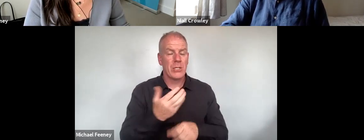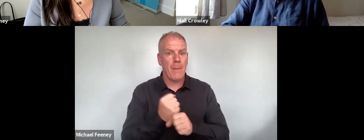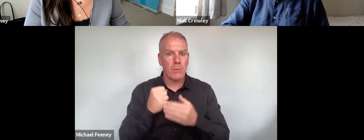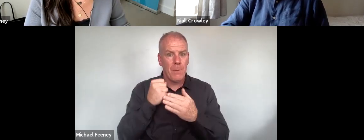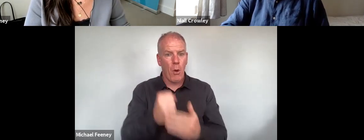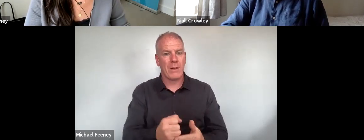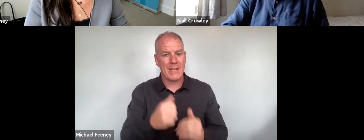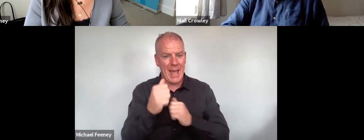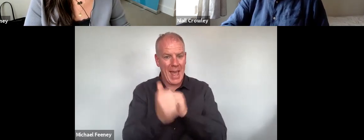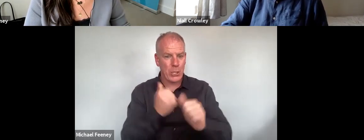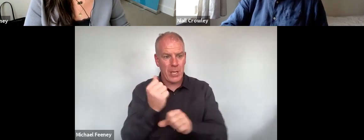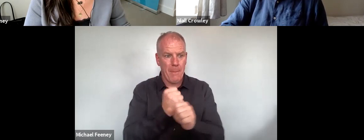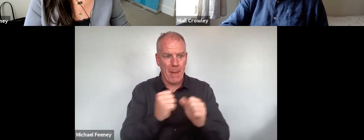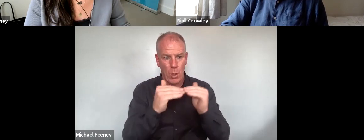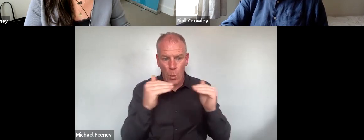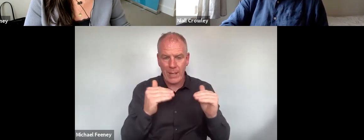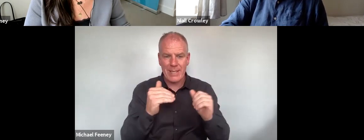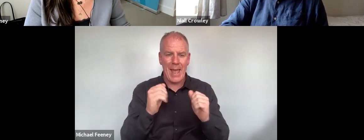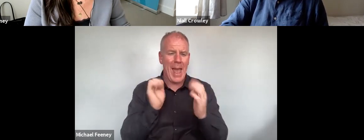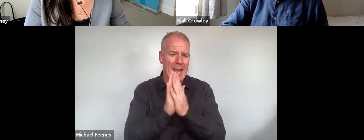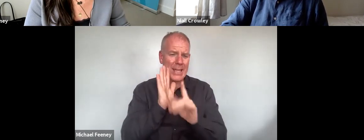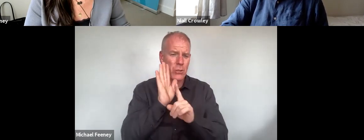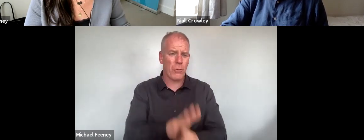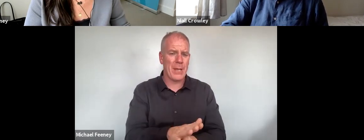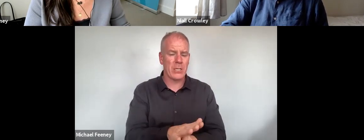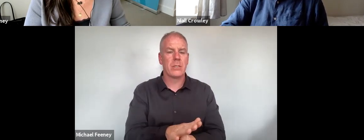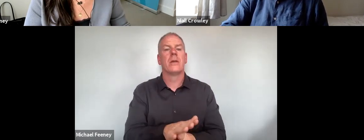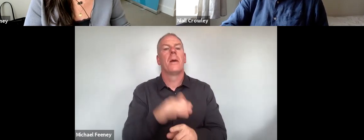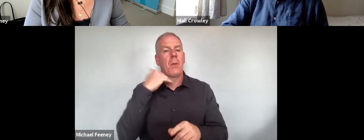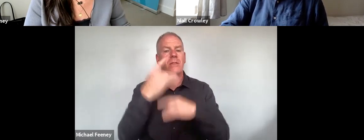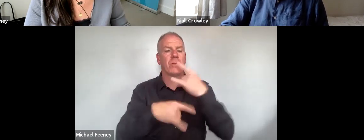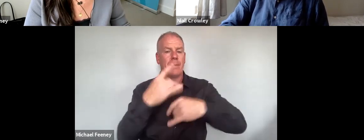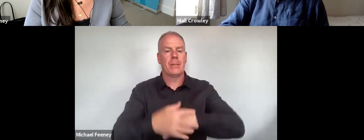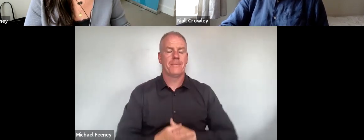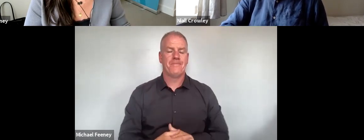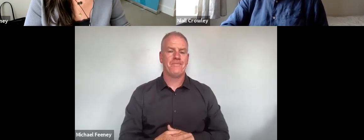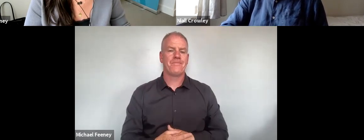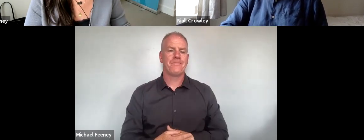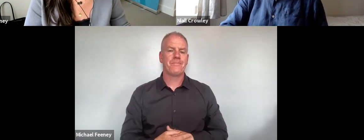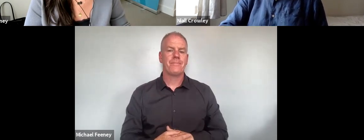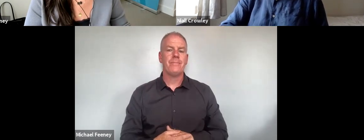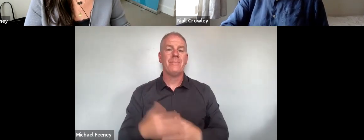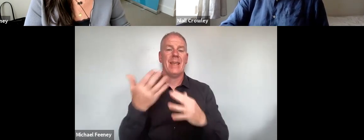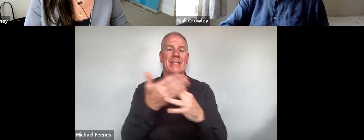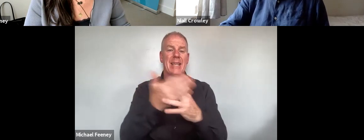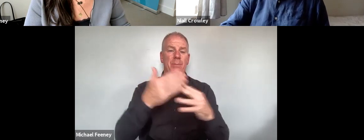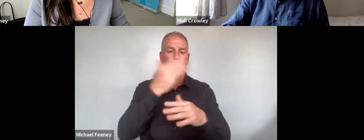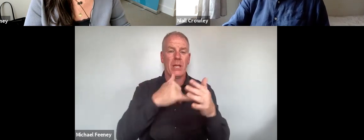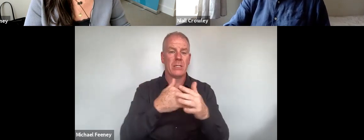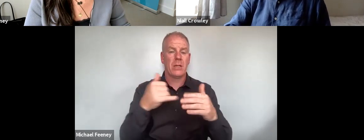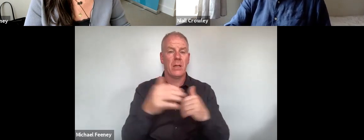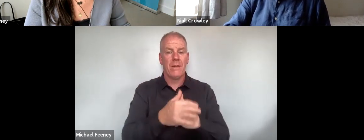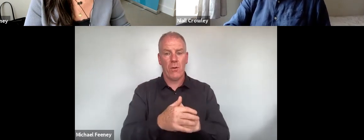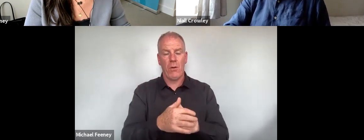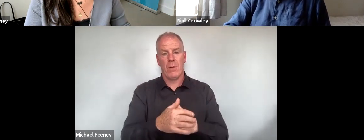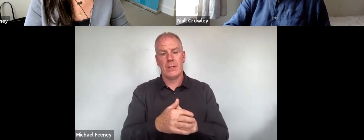equality and against discrimination through the publicity surrounding this casework. An accessible venue for hearing and deciding on